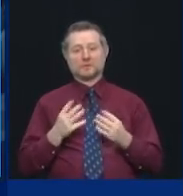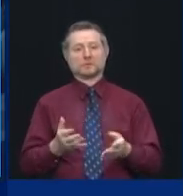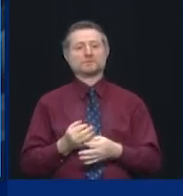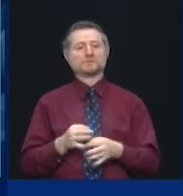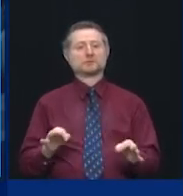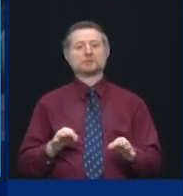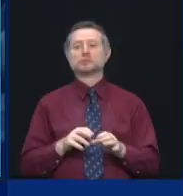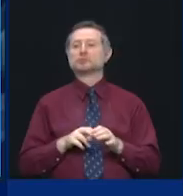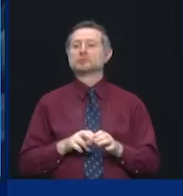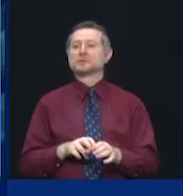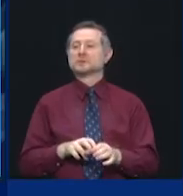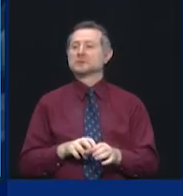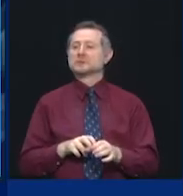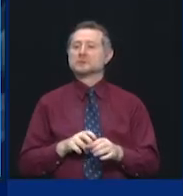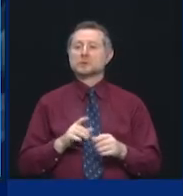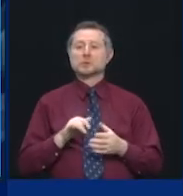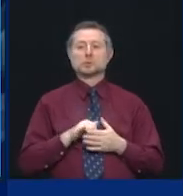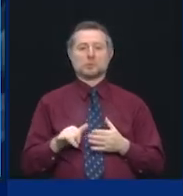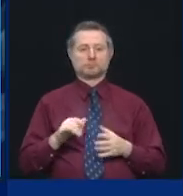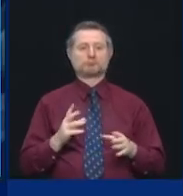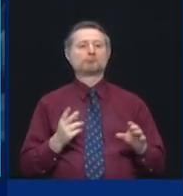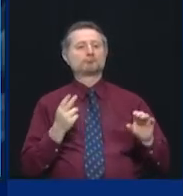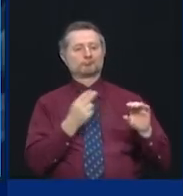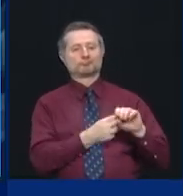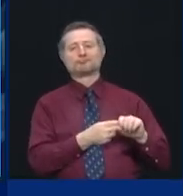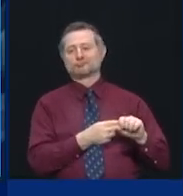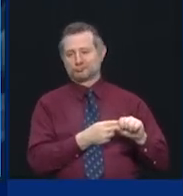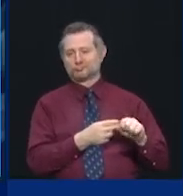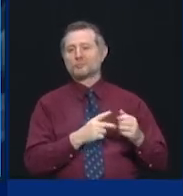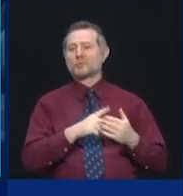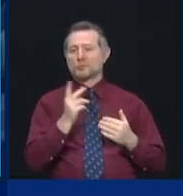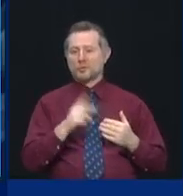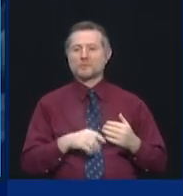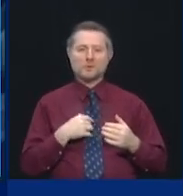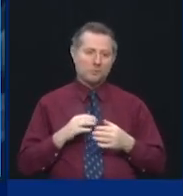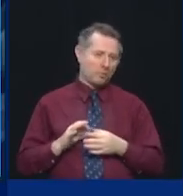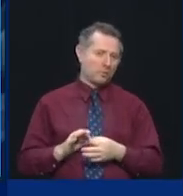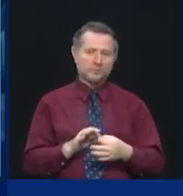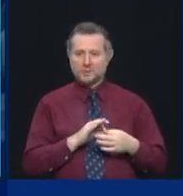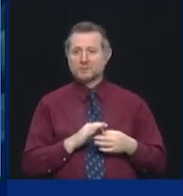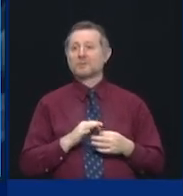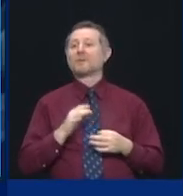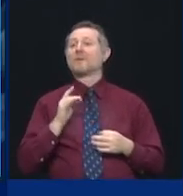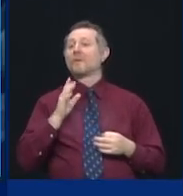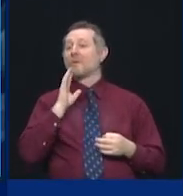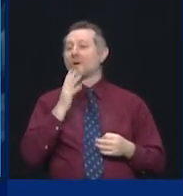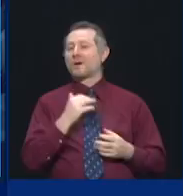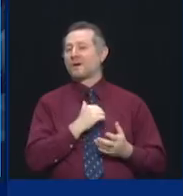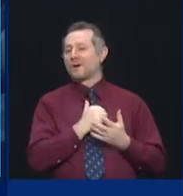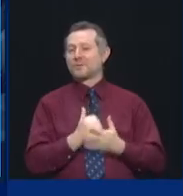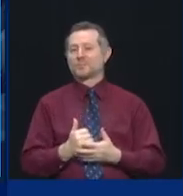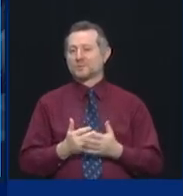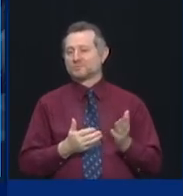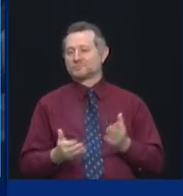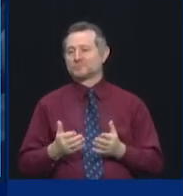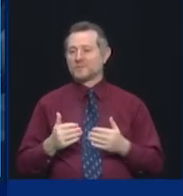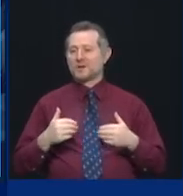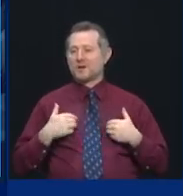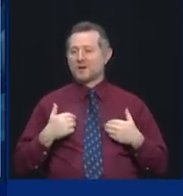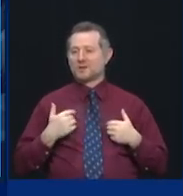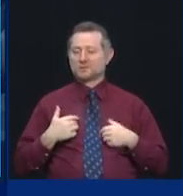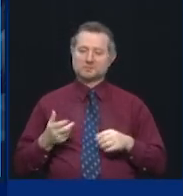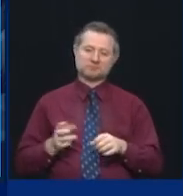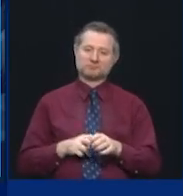going to participate in that program and coordinate it. And we're going to target it towards young people. We want to get our quote-unquote young people,